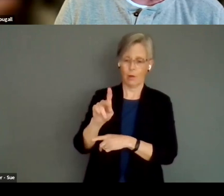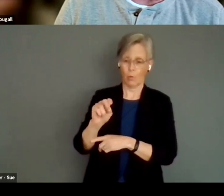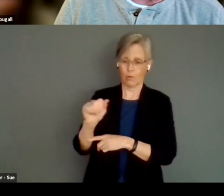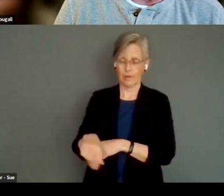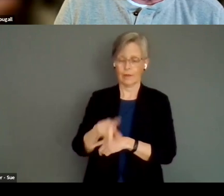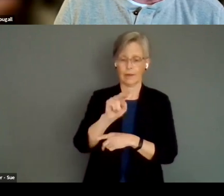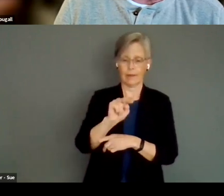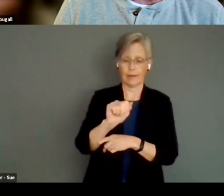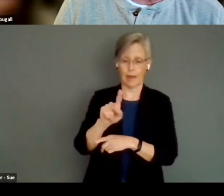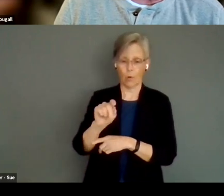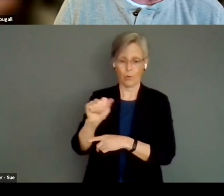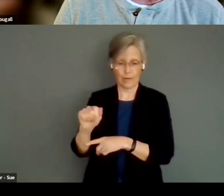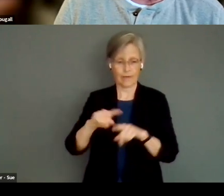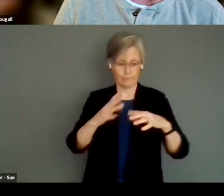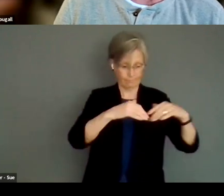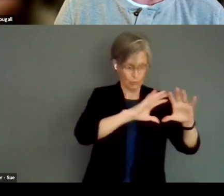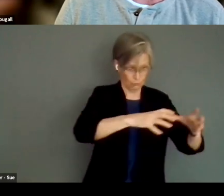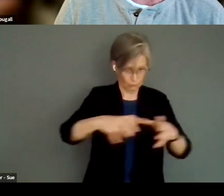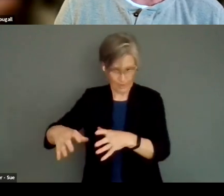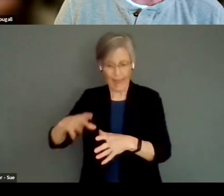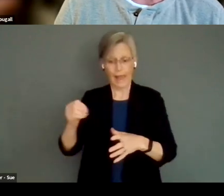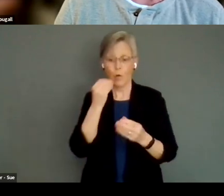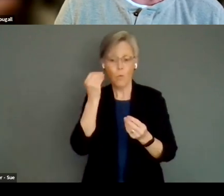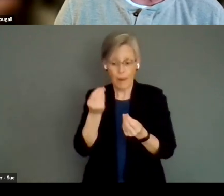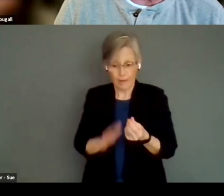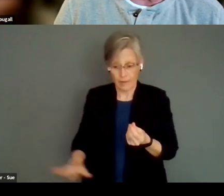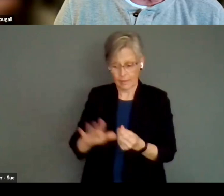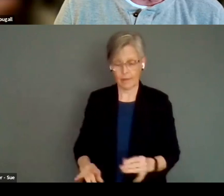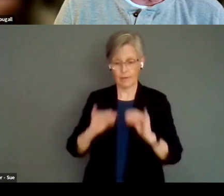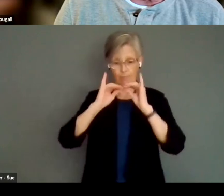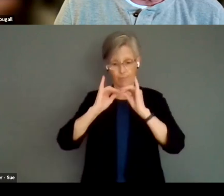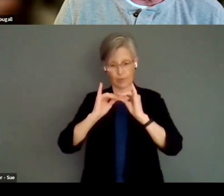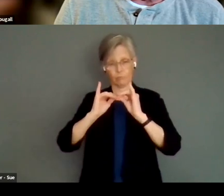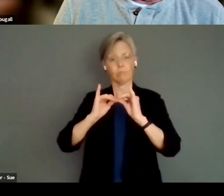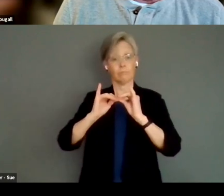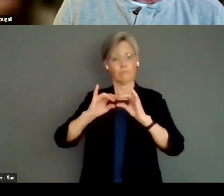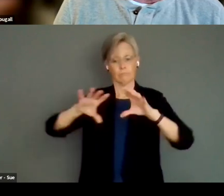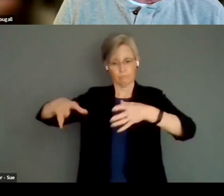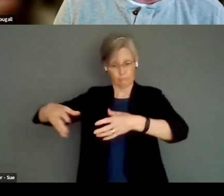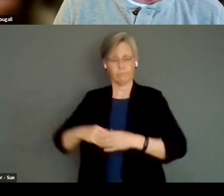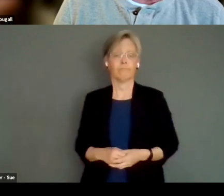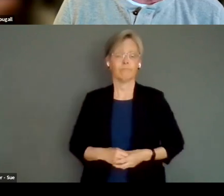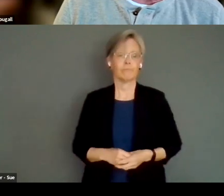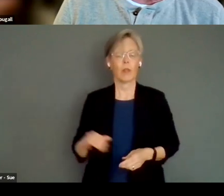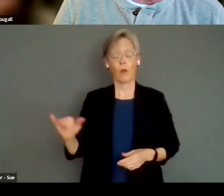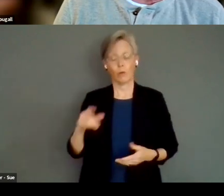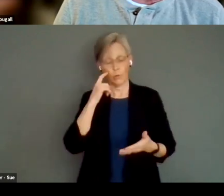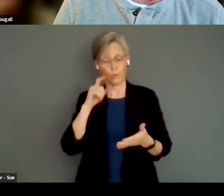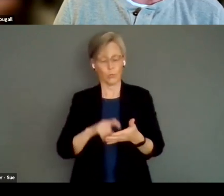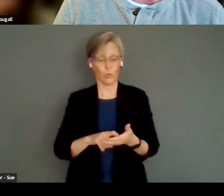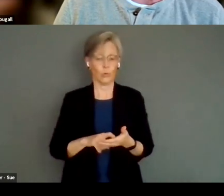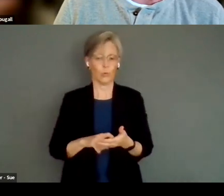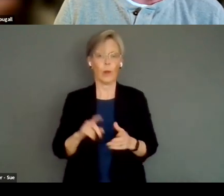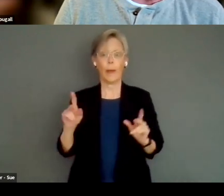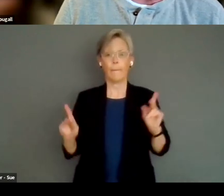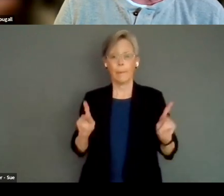Nakota, and the homeland of the Métis Métis Métis-Nétis. we also acknowledge the people of